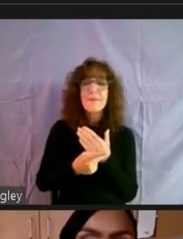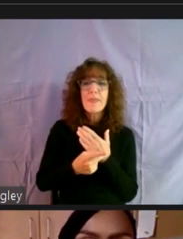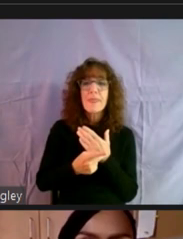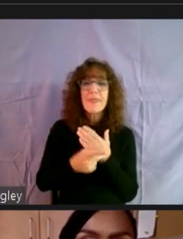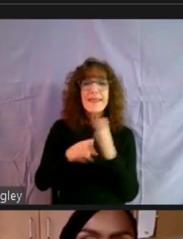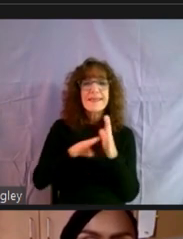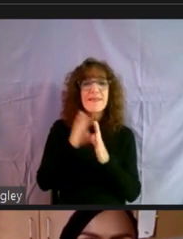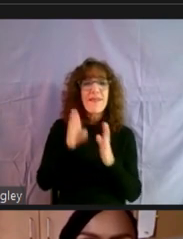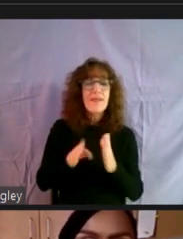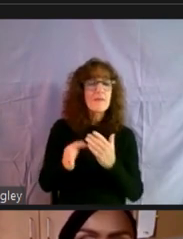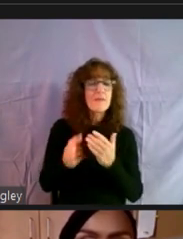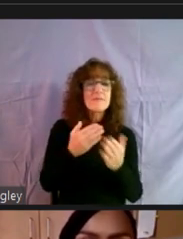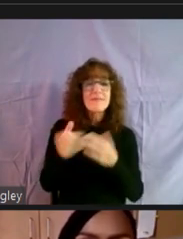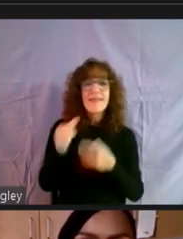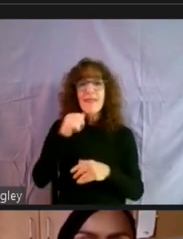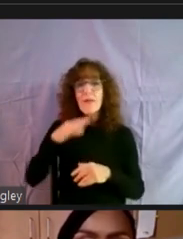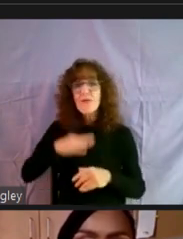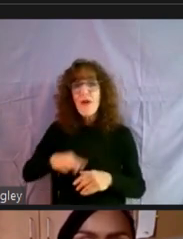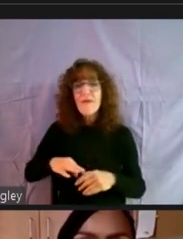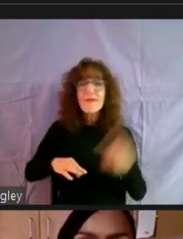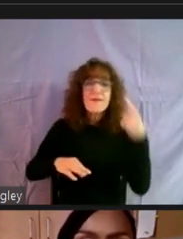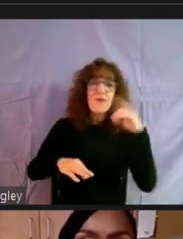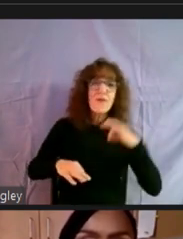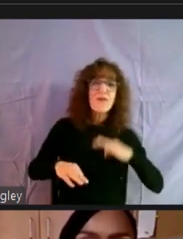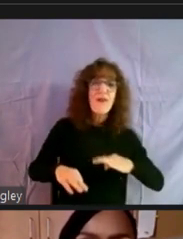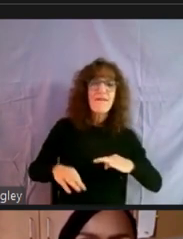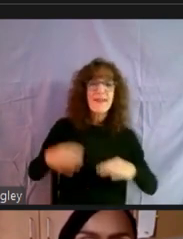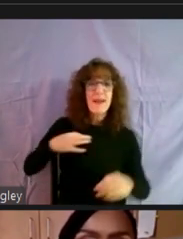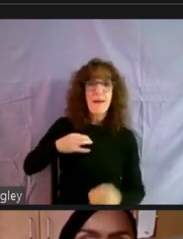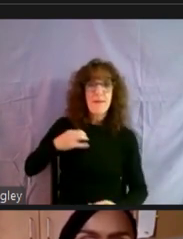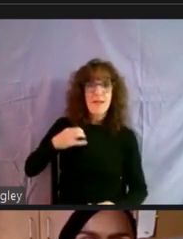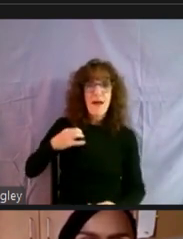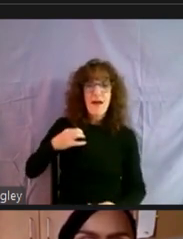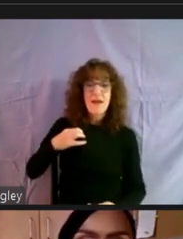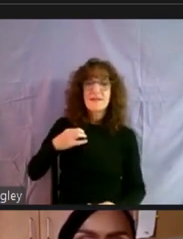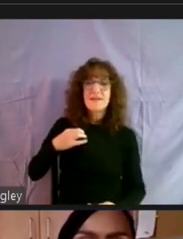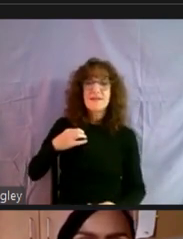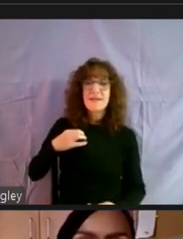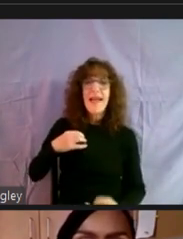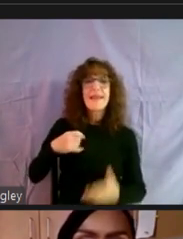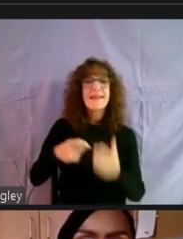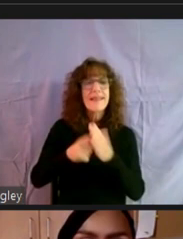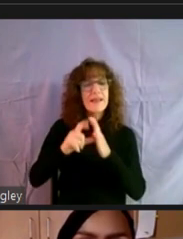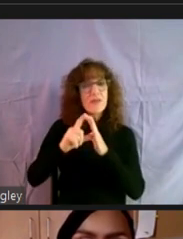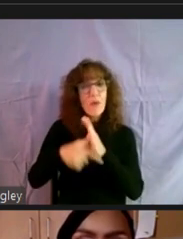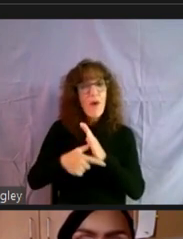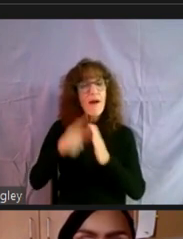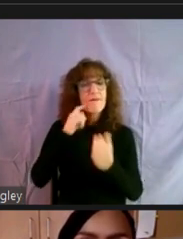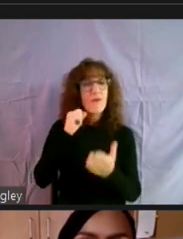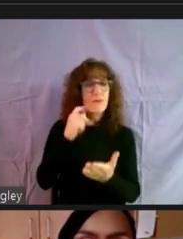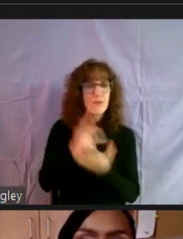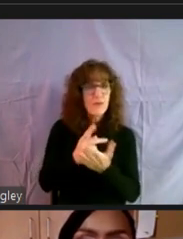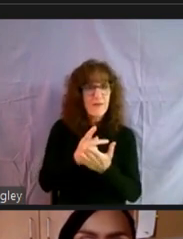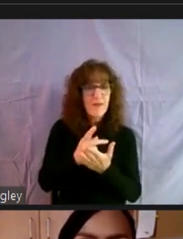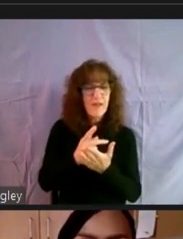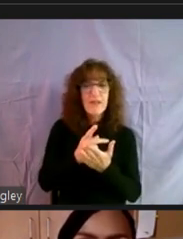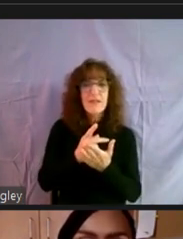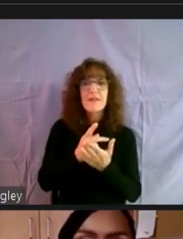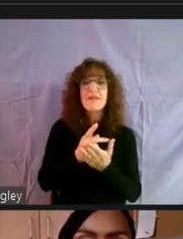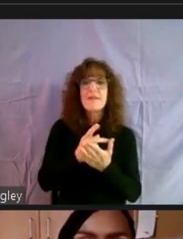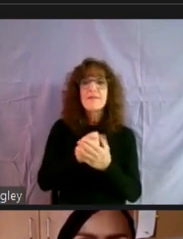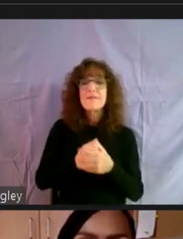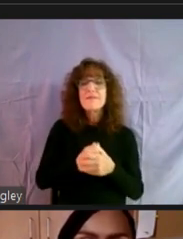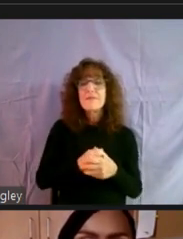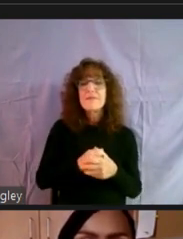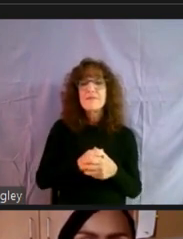developer, whether nonprofit or for-profit applies and it takes, it takes some time to get approved and, and, um,